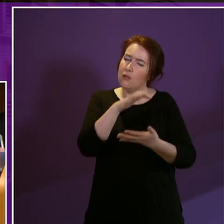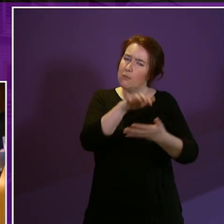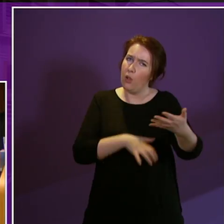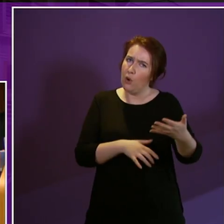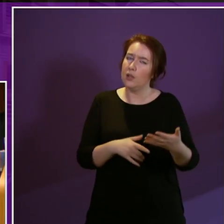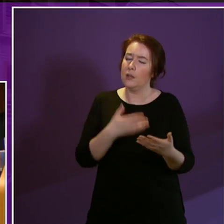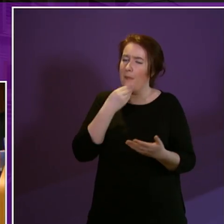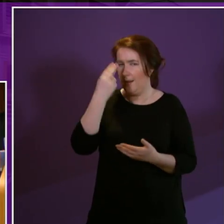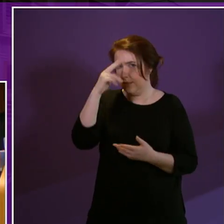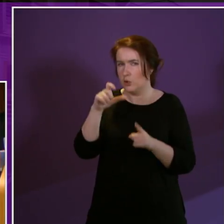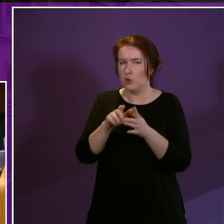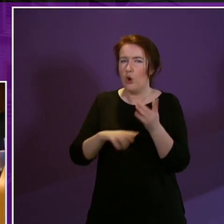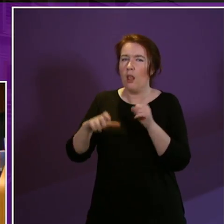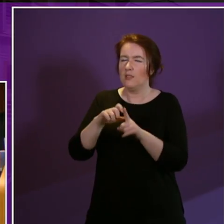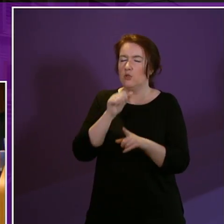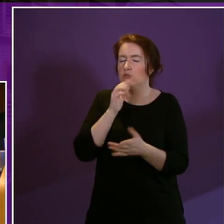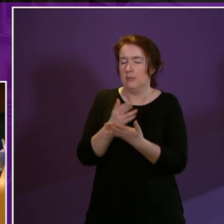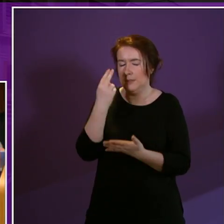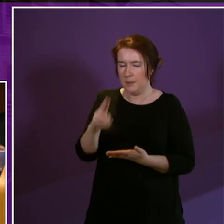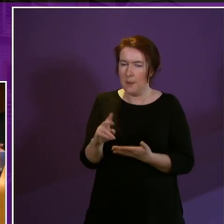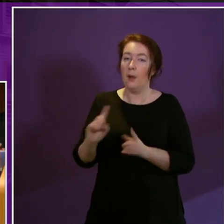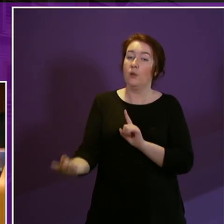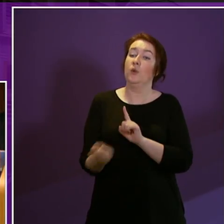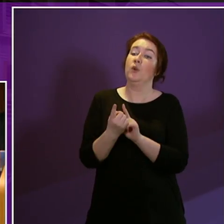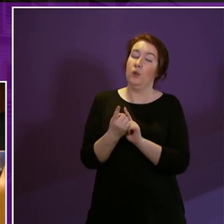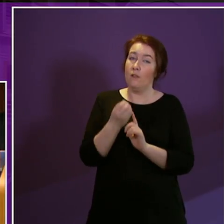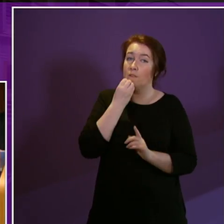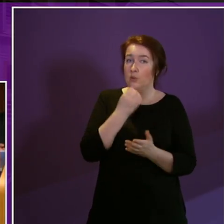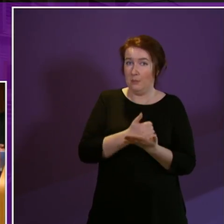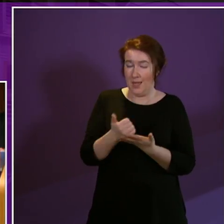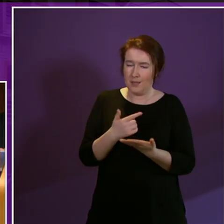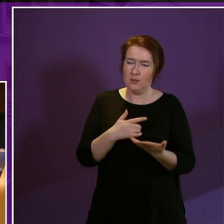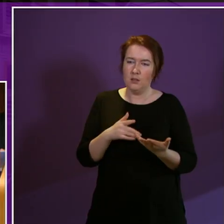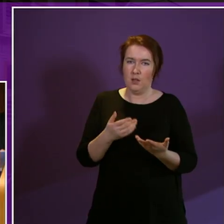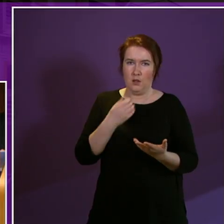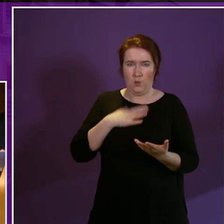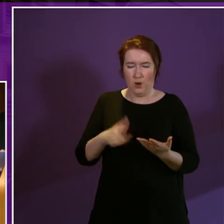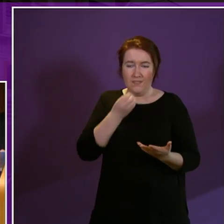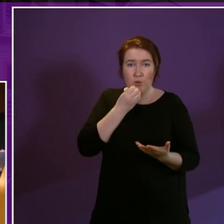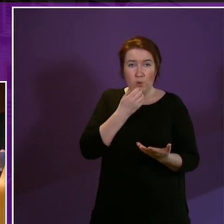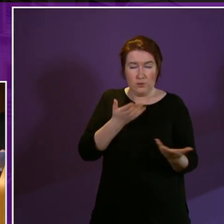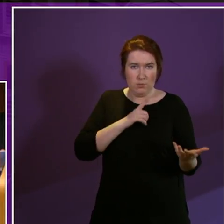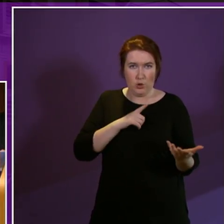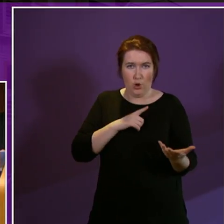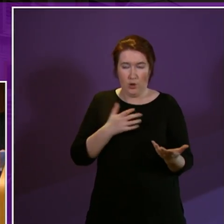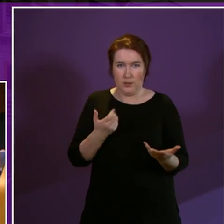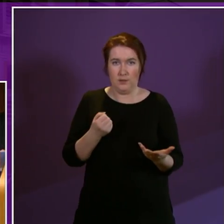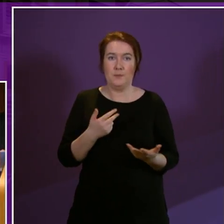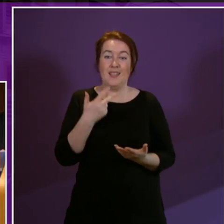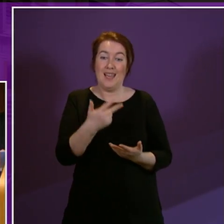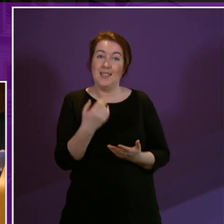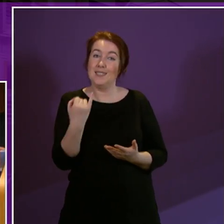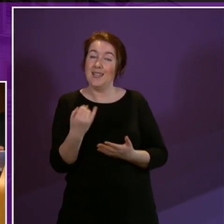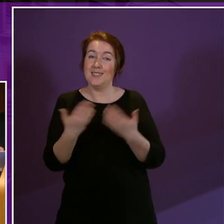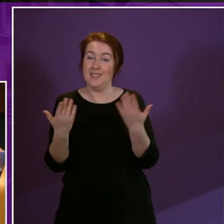man he called Donald which was not his real name who came to First Base looking for a food parcel because he had received an 86 day